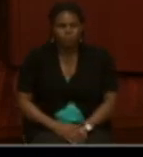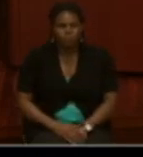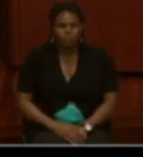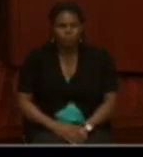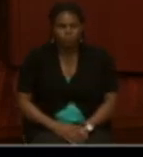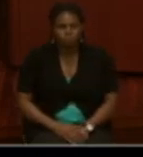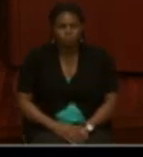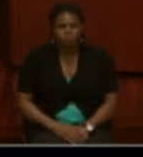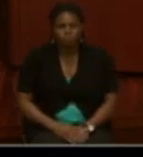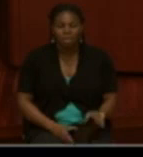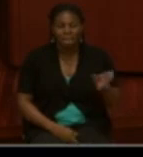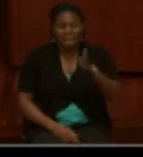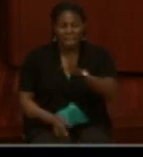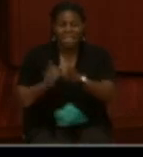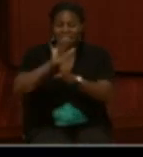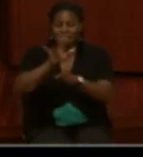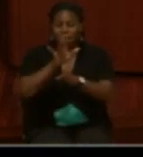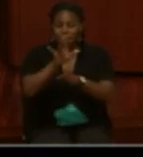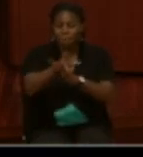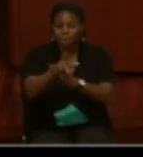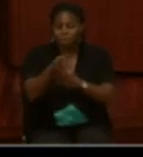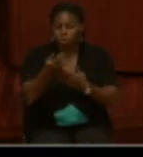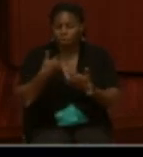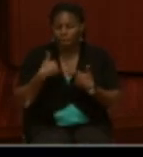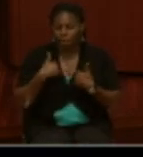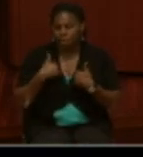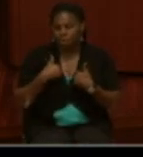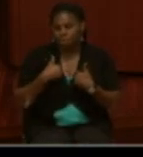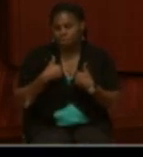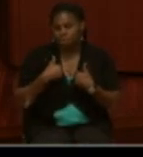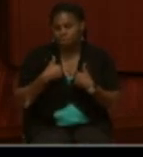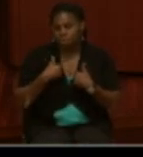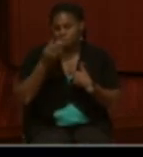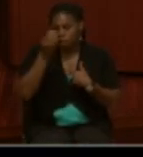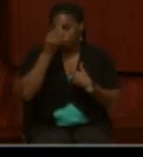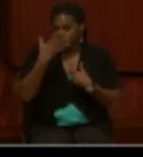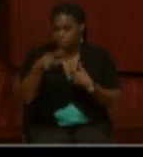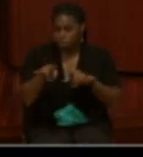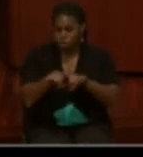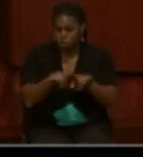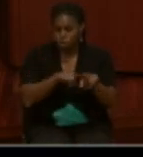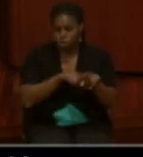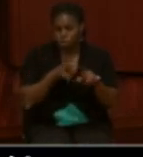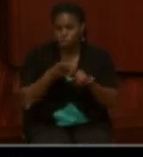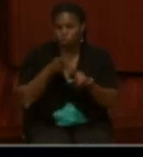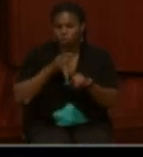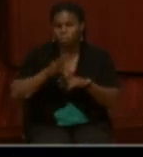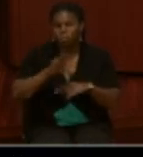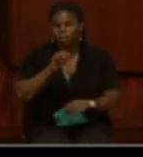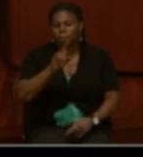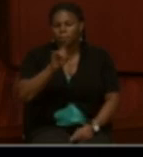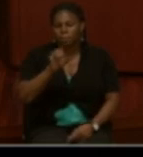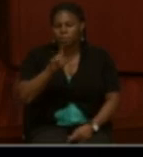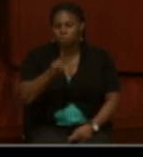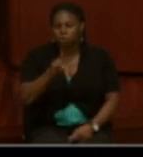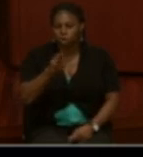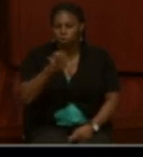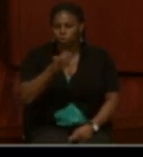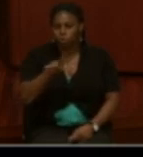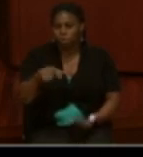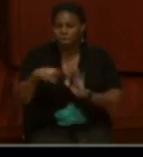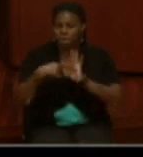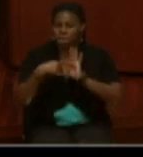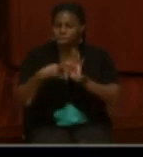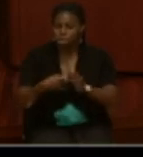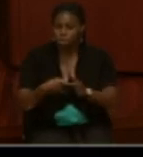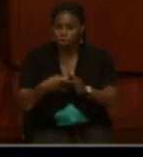Then the middle card has company muster out information. This is from their muster out roll. And it shows that